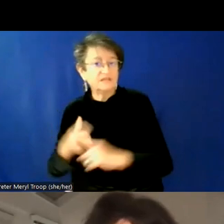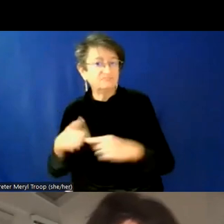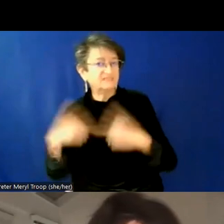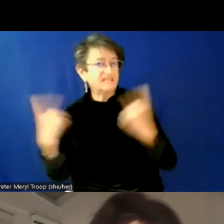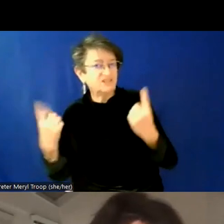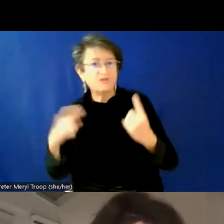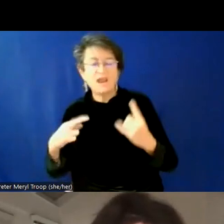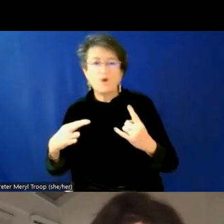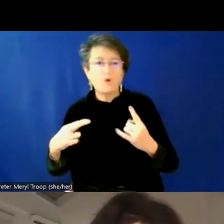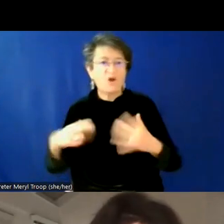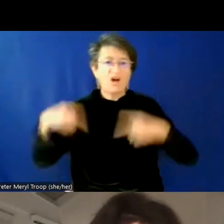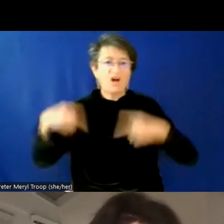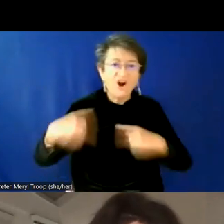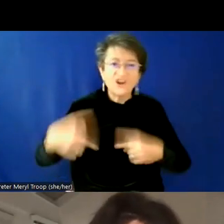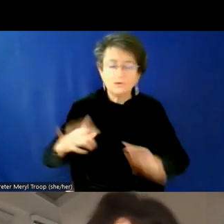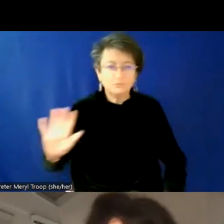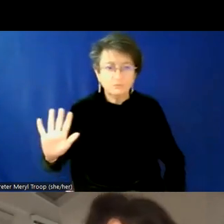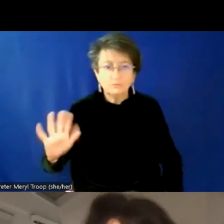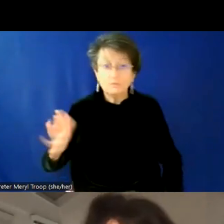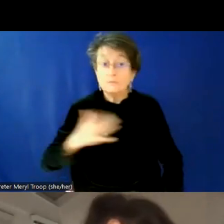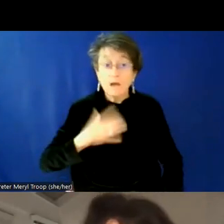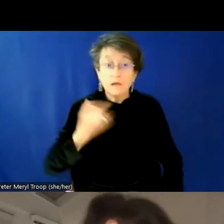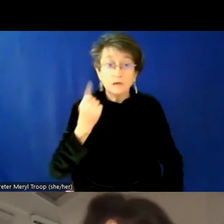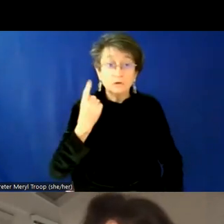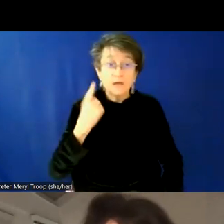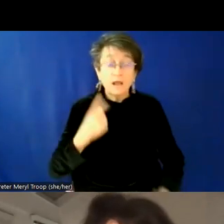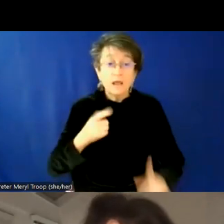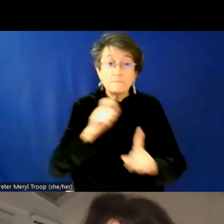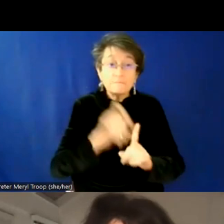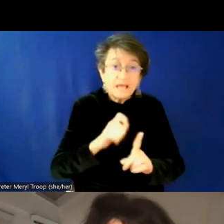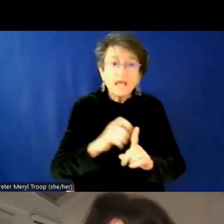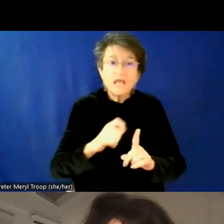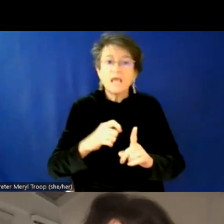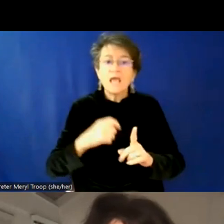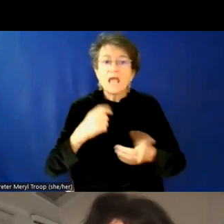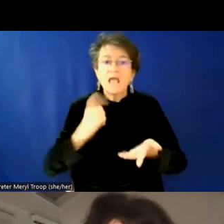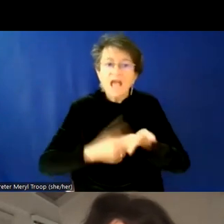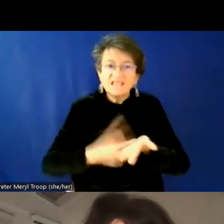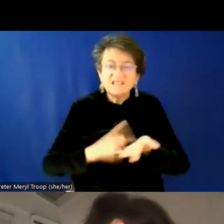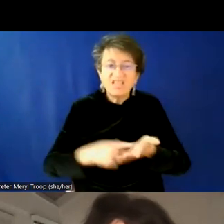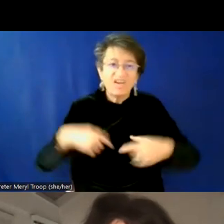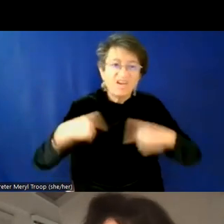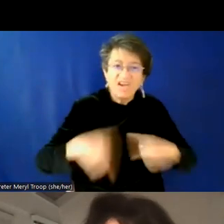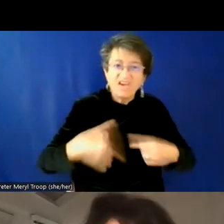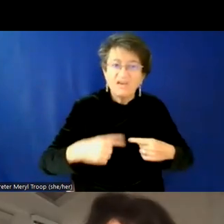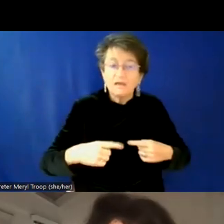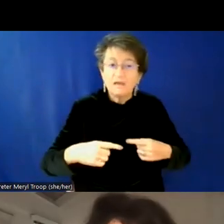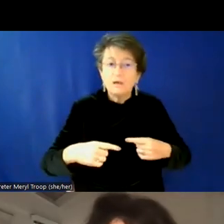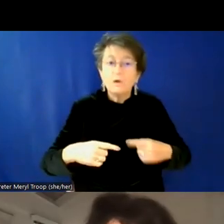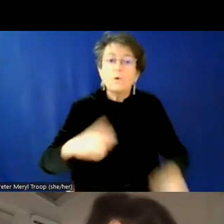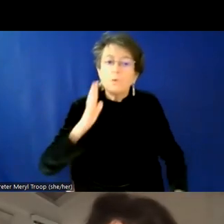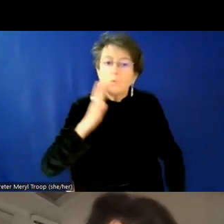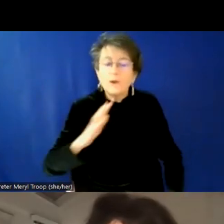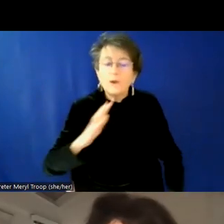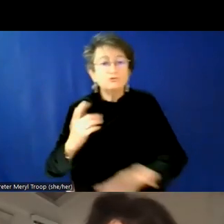than I, but my understanding is that this type of hassling would be treated just like any sort of hassling